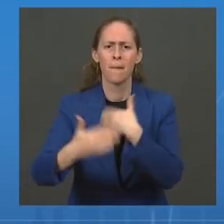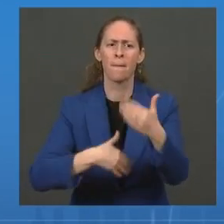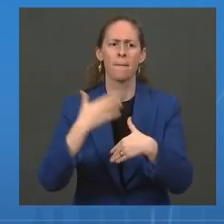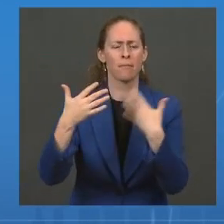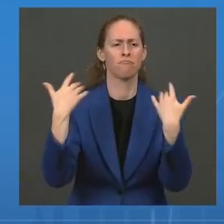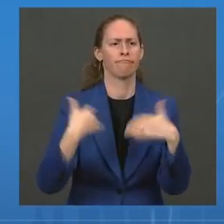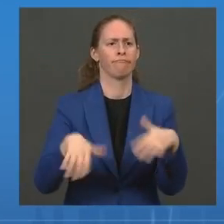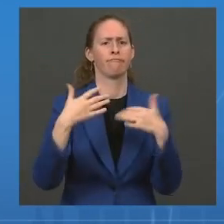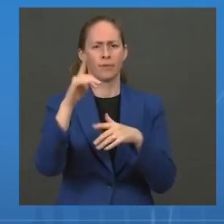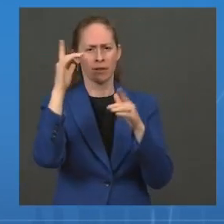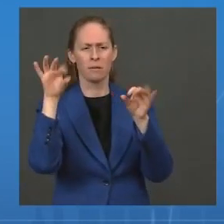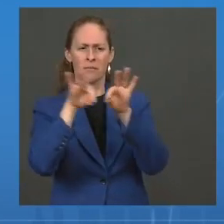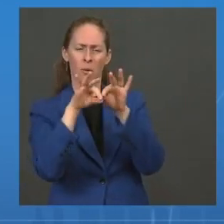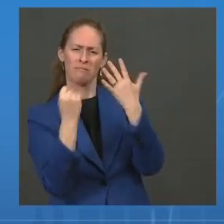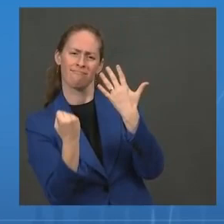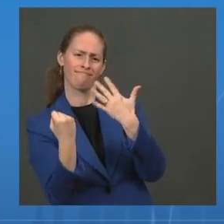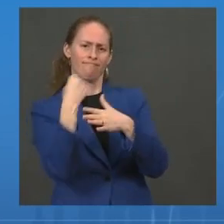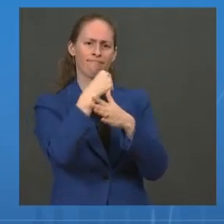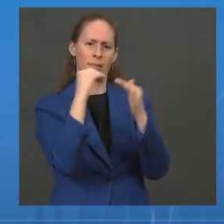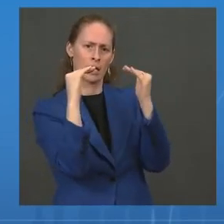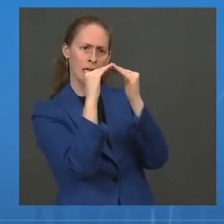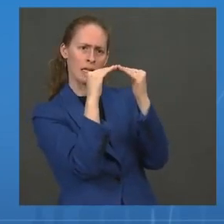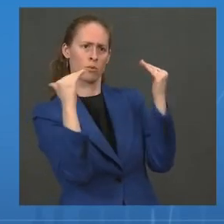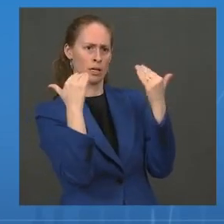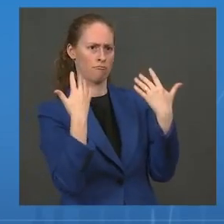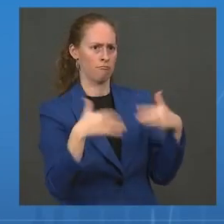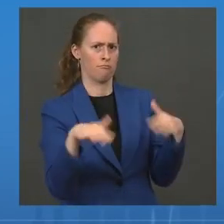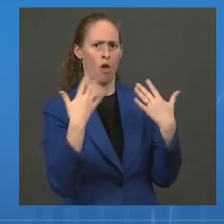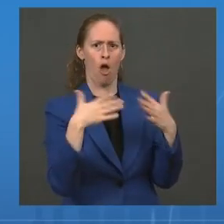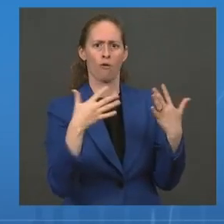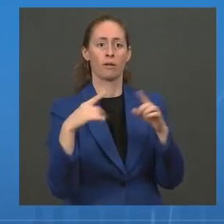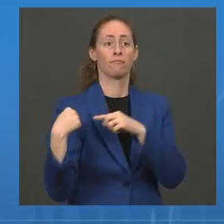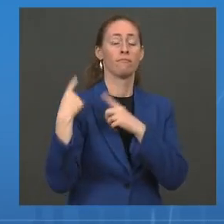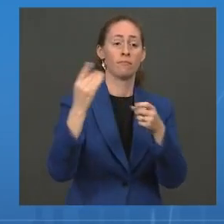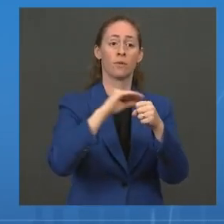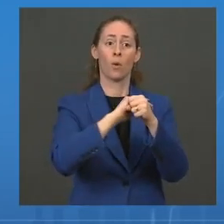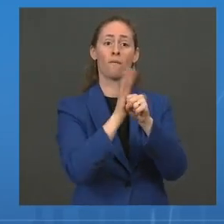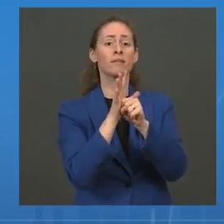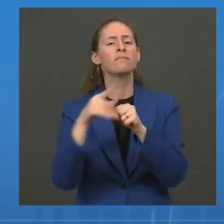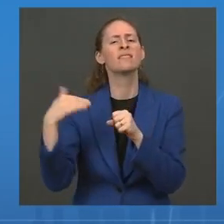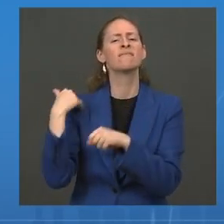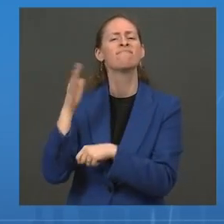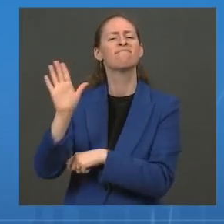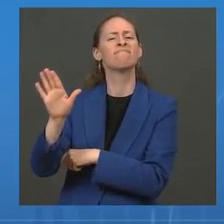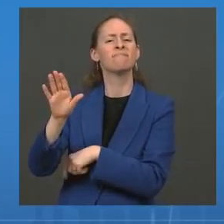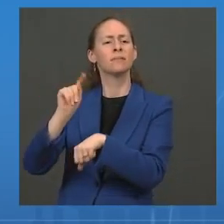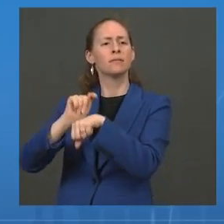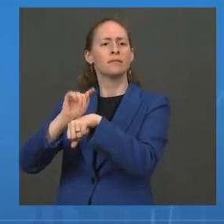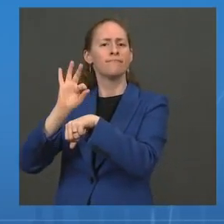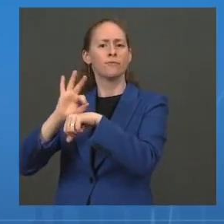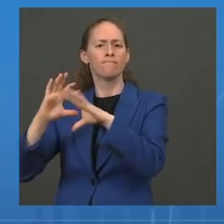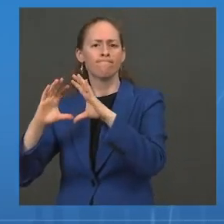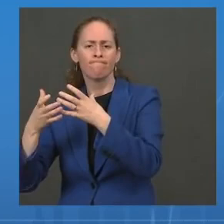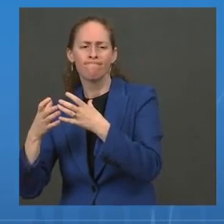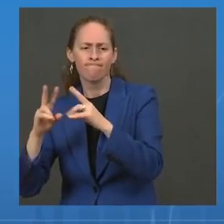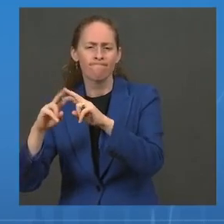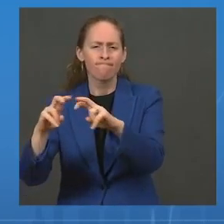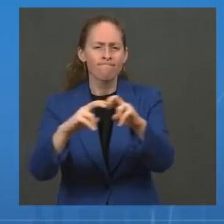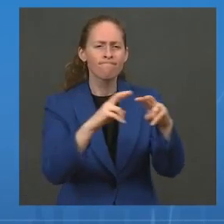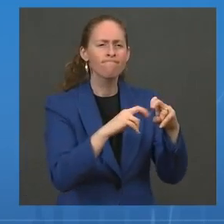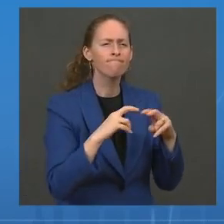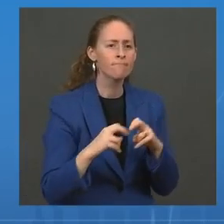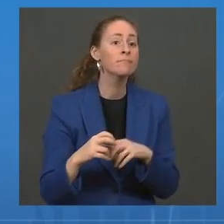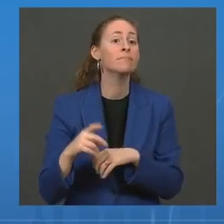and he established the COVID-19 Health Equity Task Force. The President's leadership and our intentional,